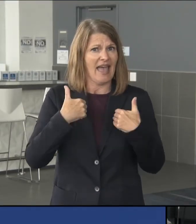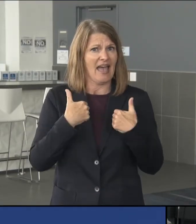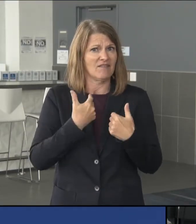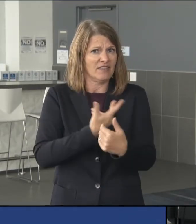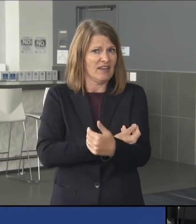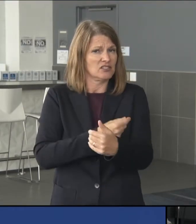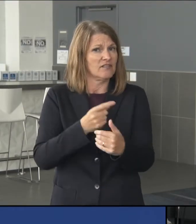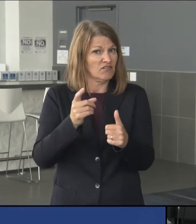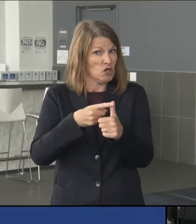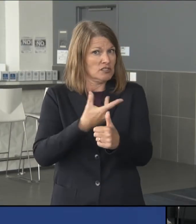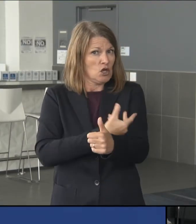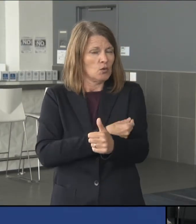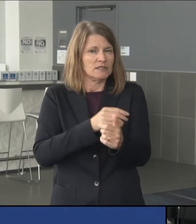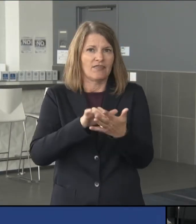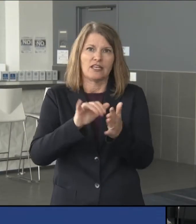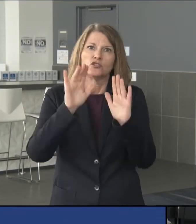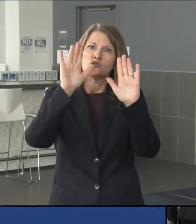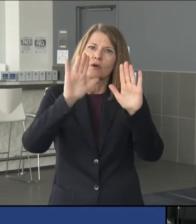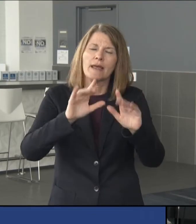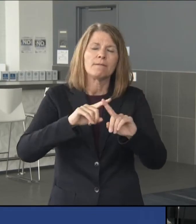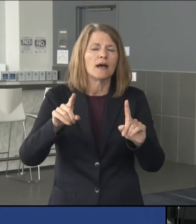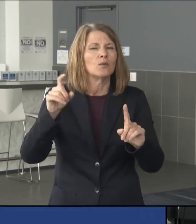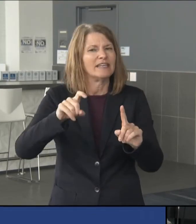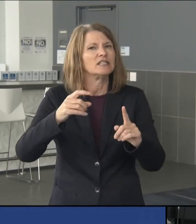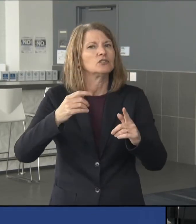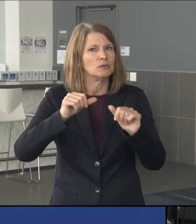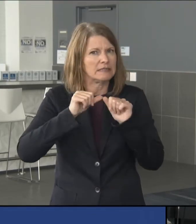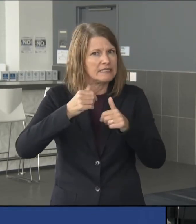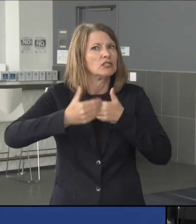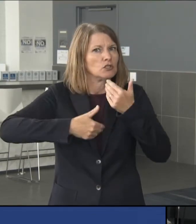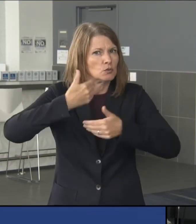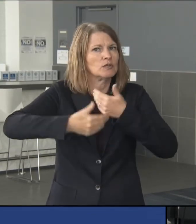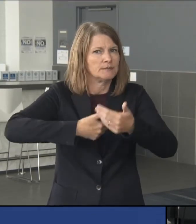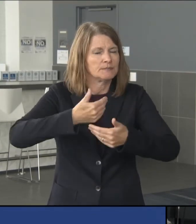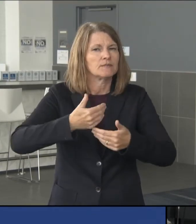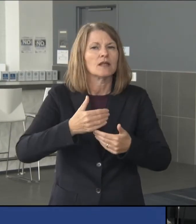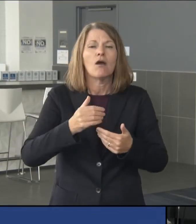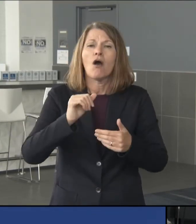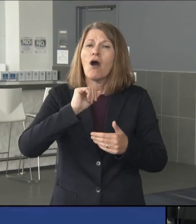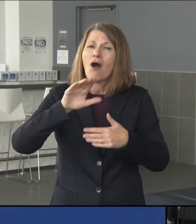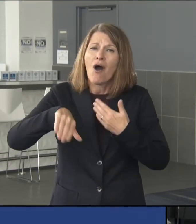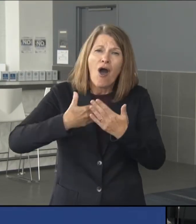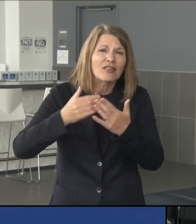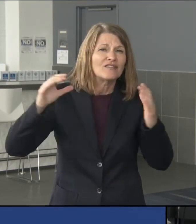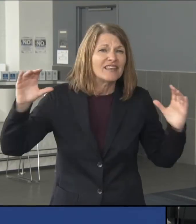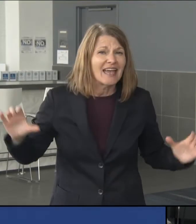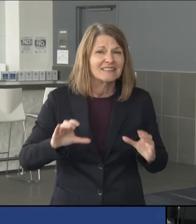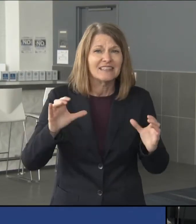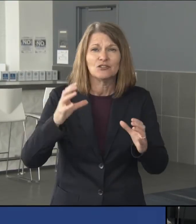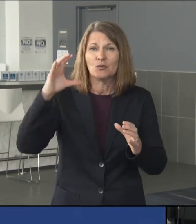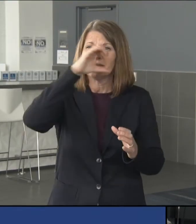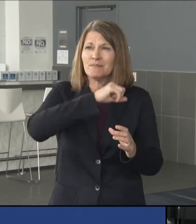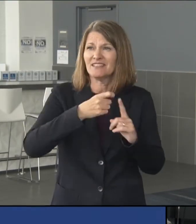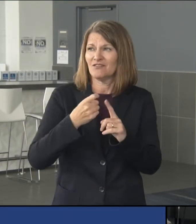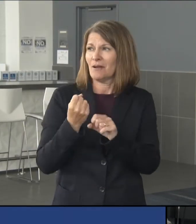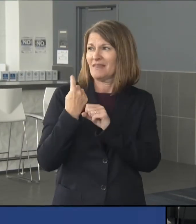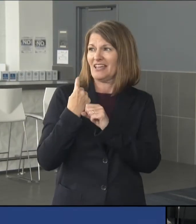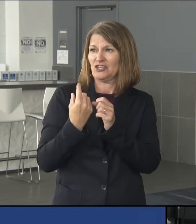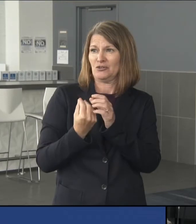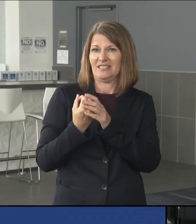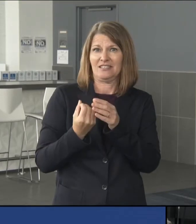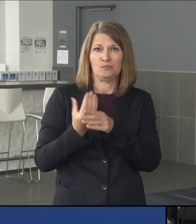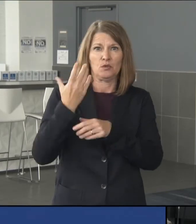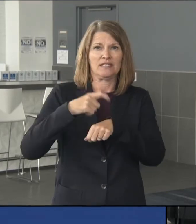that's great, but we need to get beyond that. All the activities that we missed out since last spring get safer